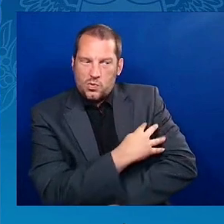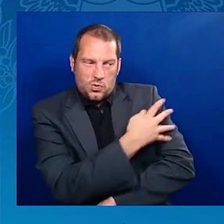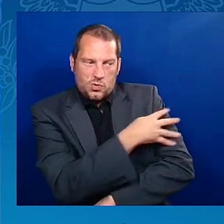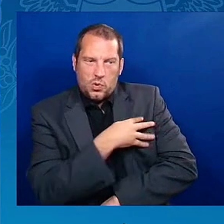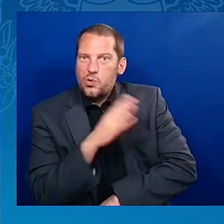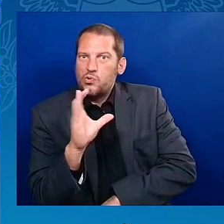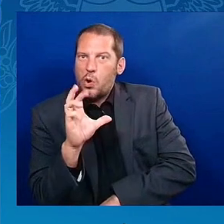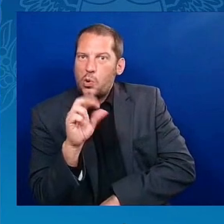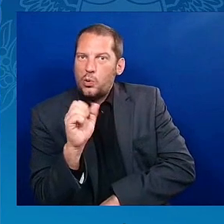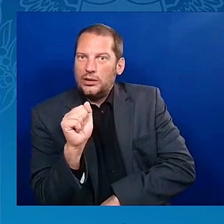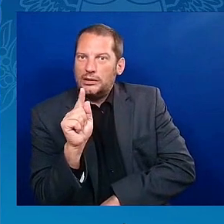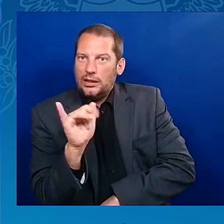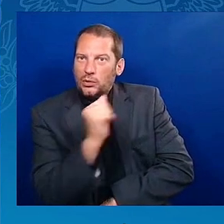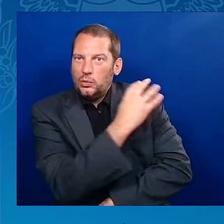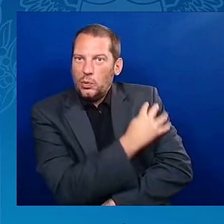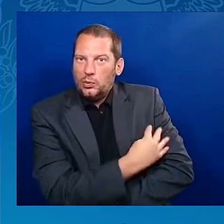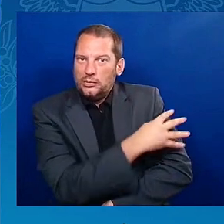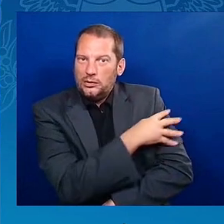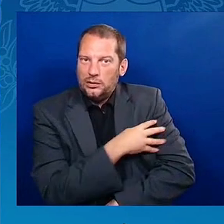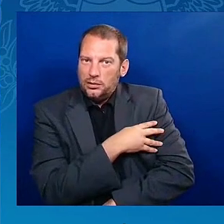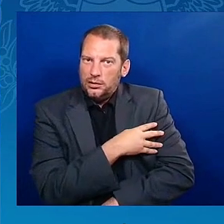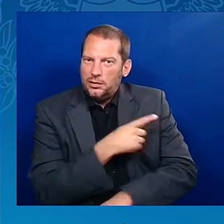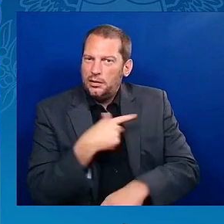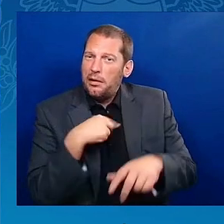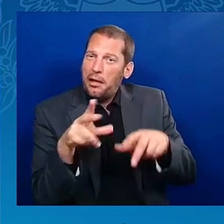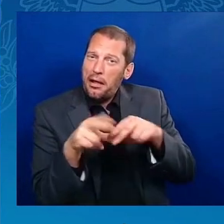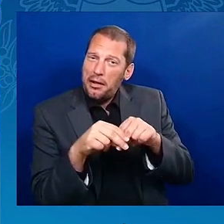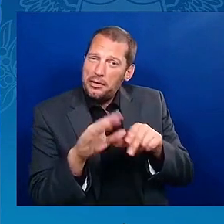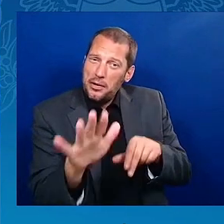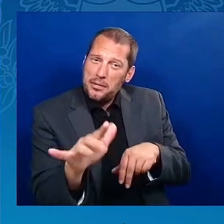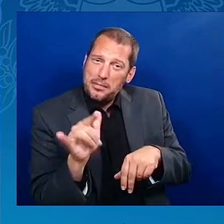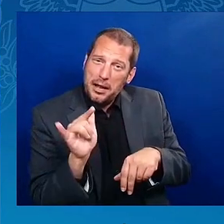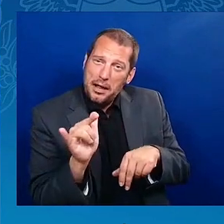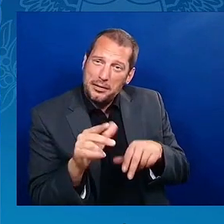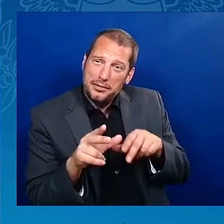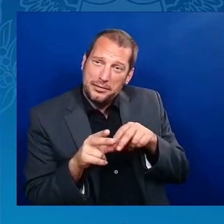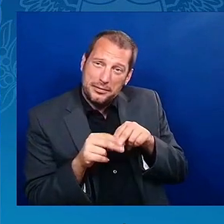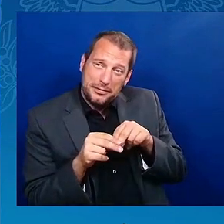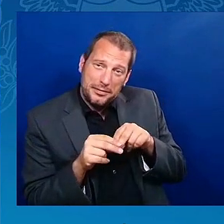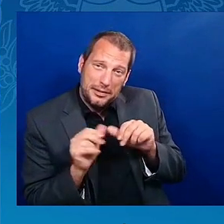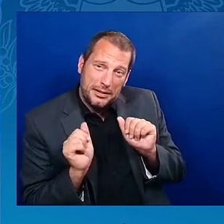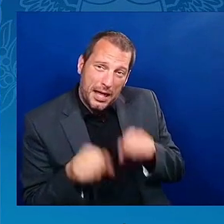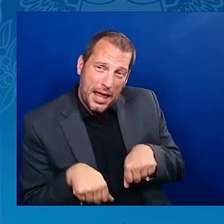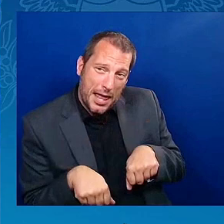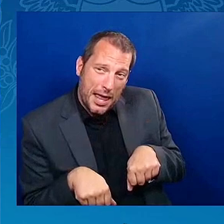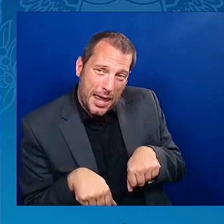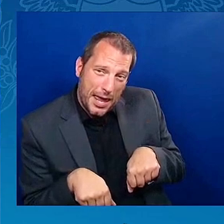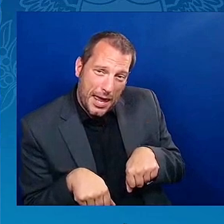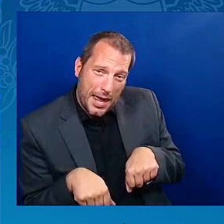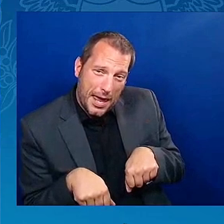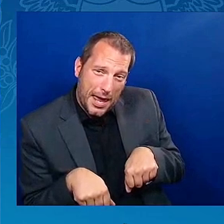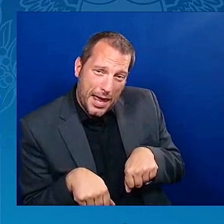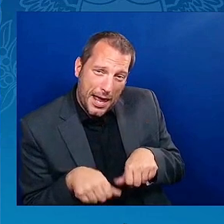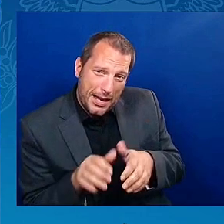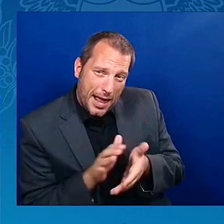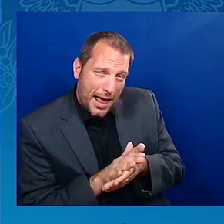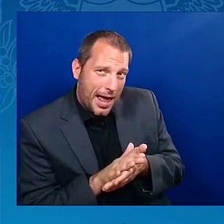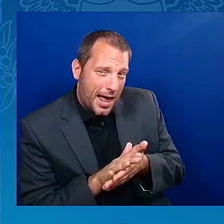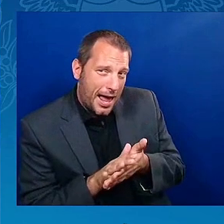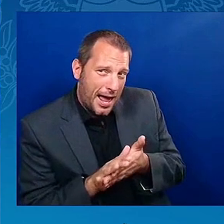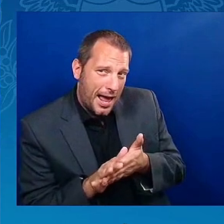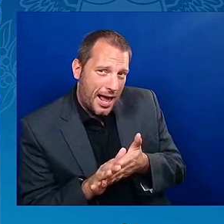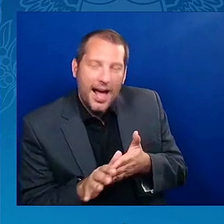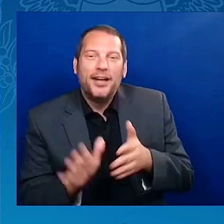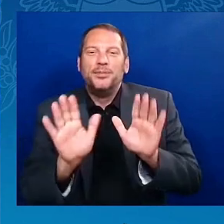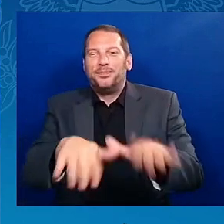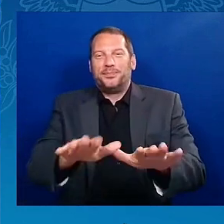Air Force Two? That's the one. That's nice. Hey, listen, let's get started, because this is important information. You